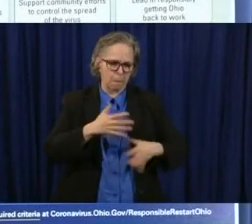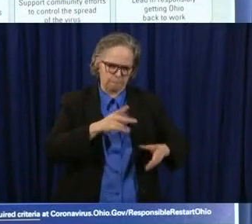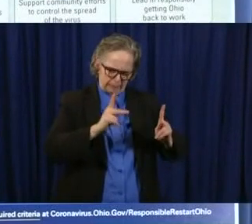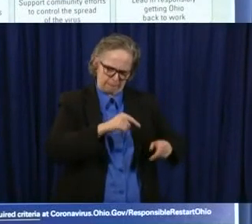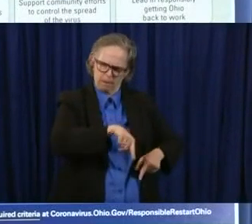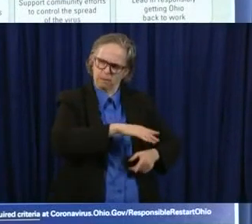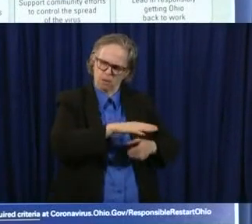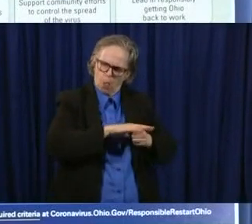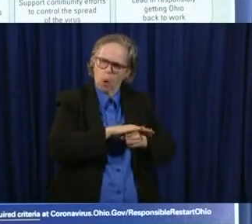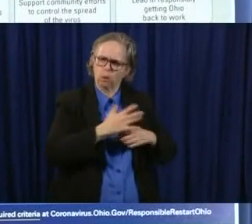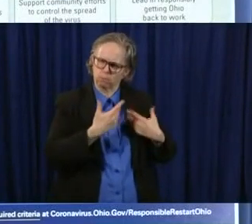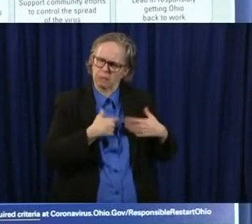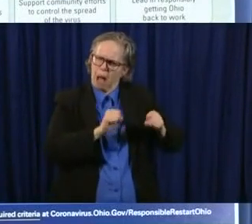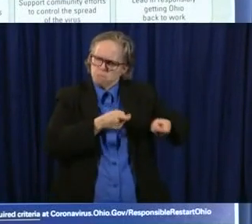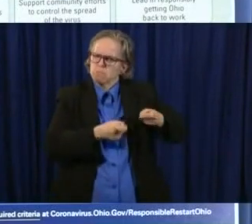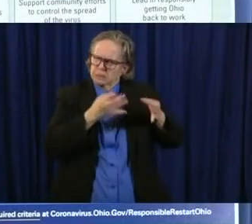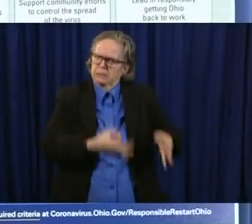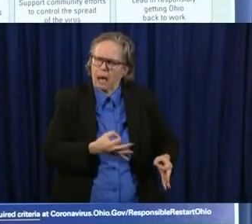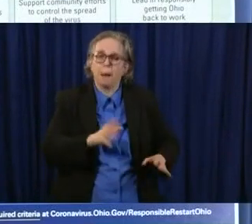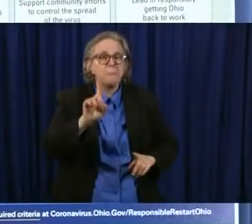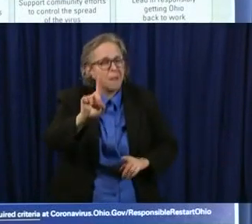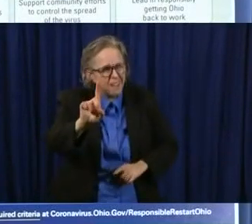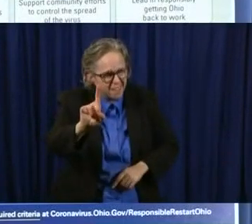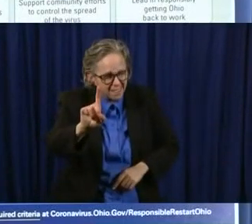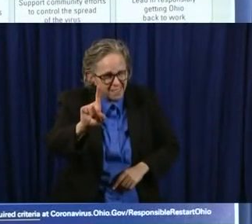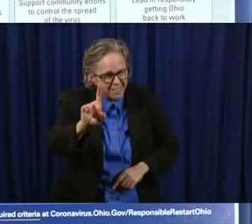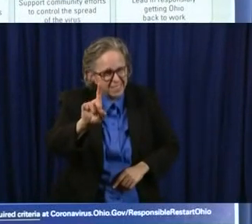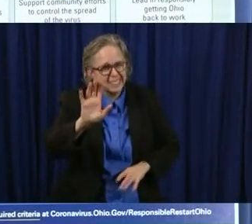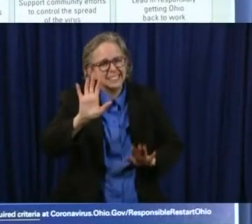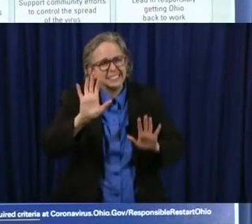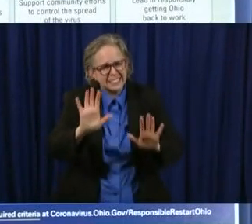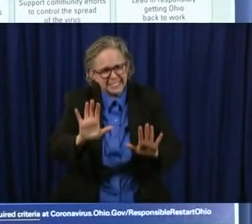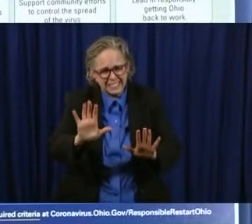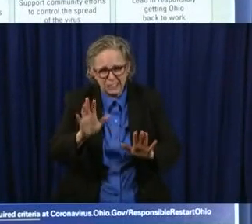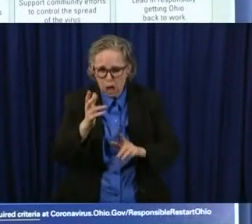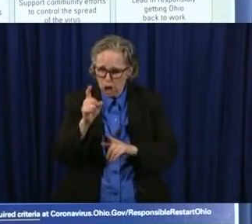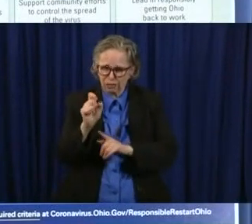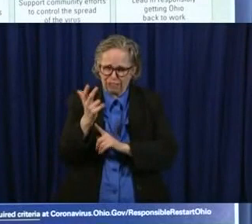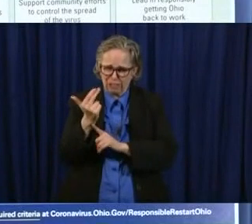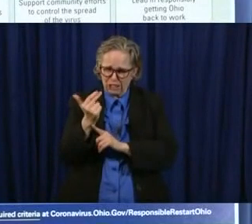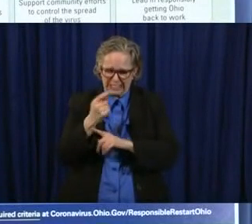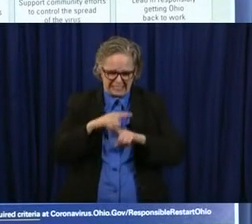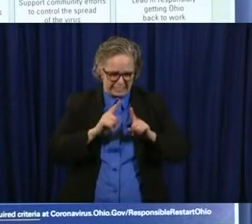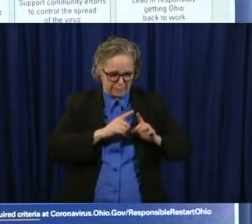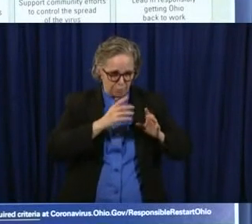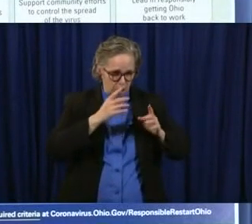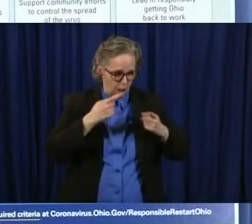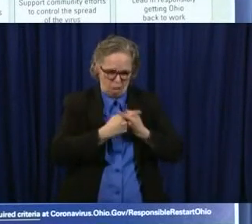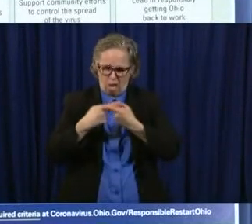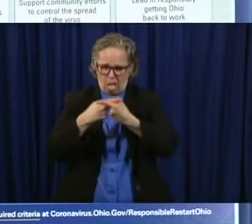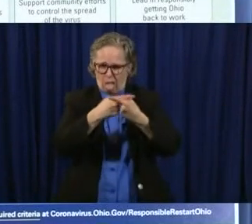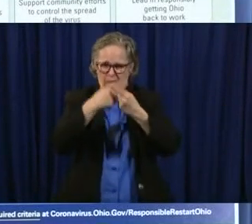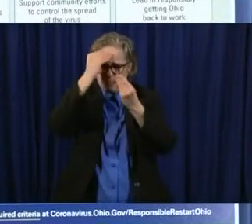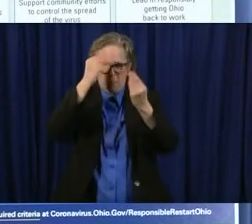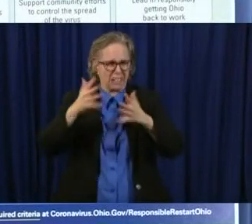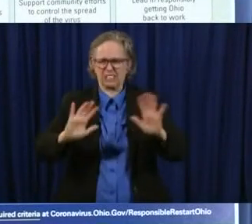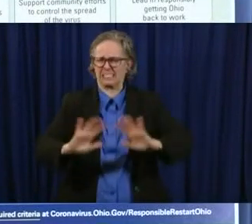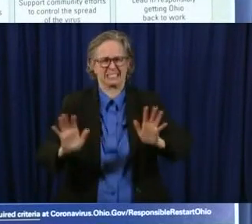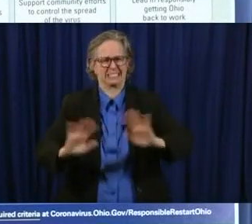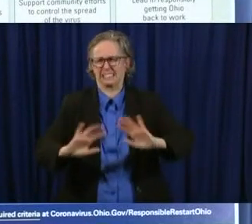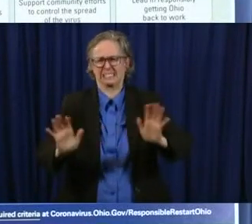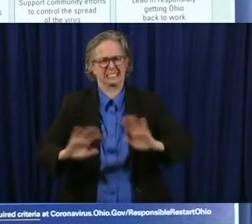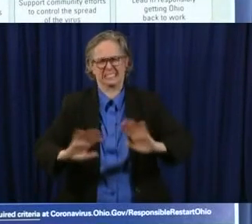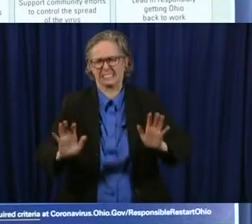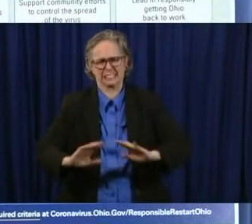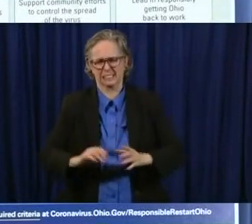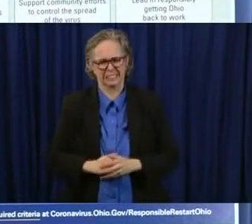but the thought of having 113 different decisions made on every issue as we go across the state of